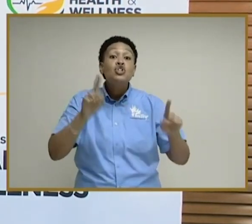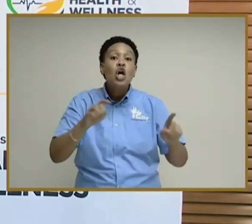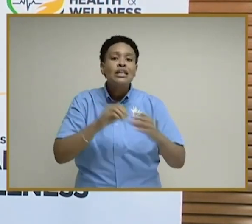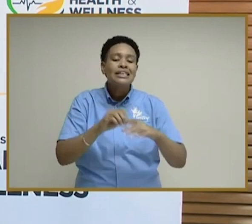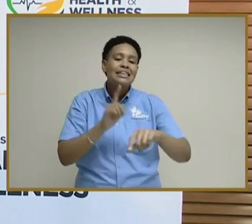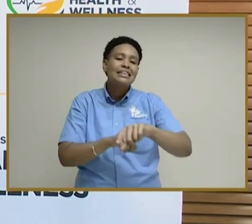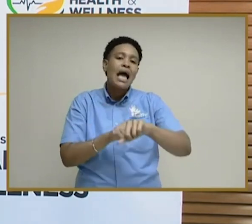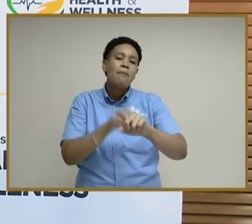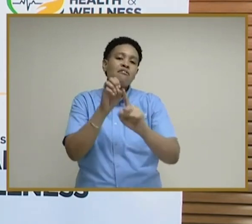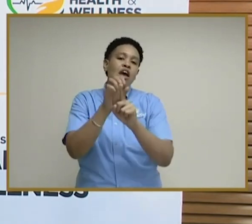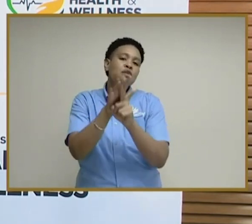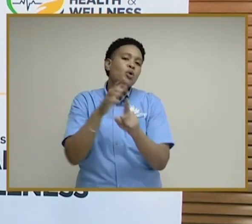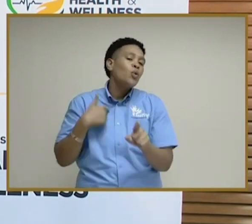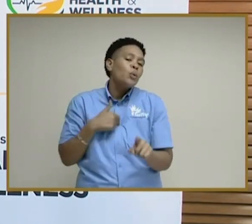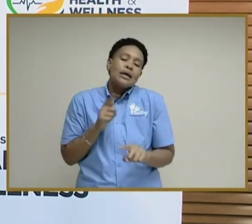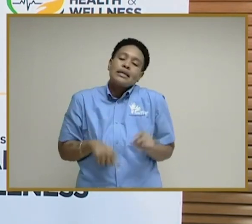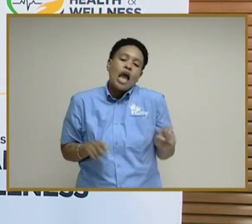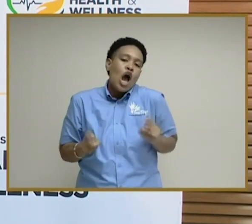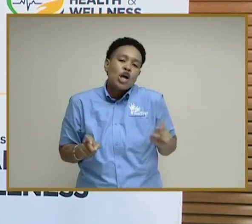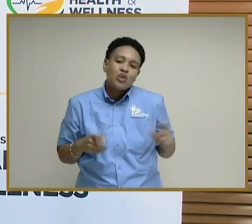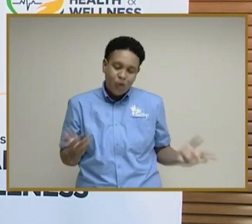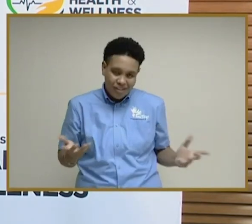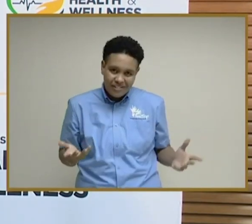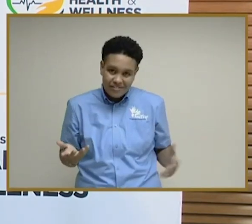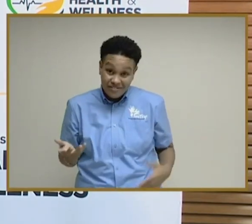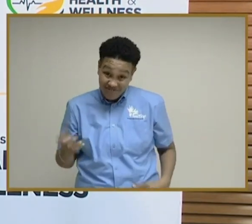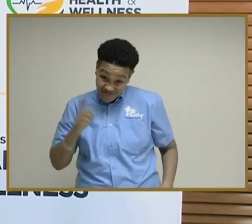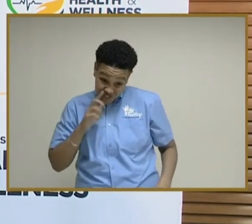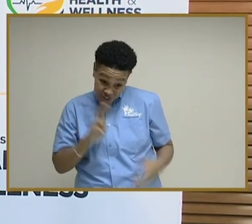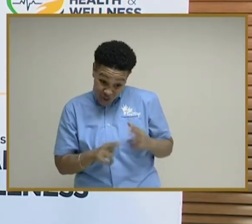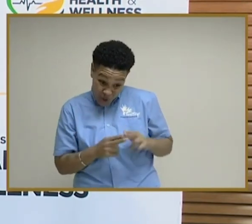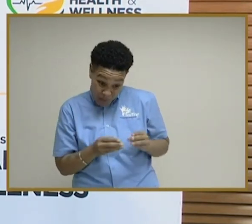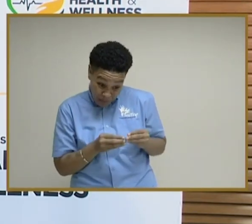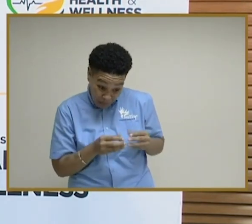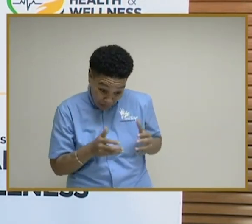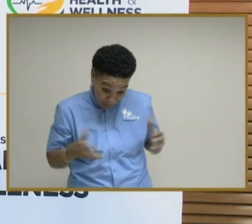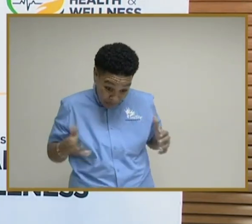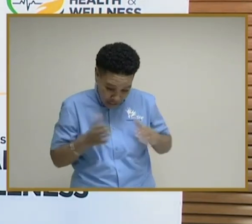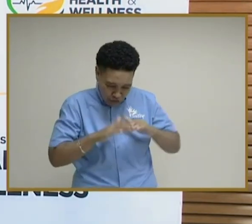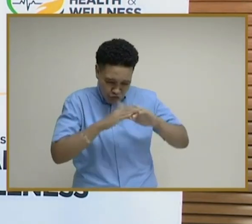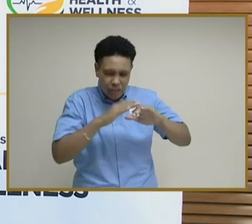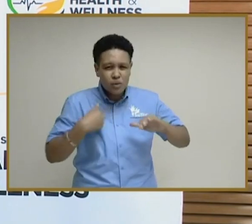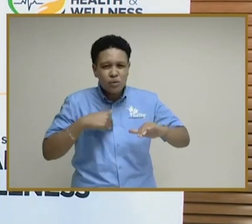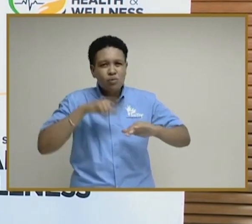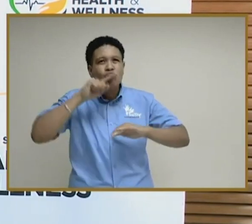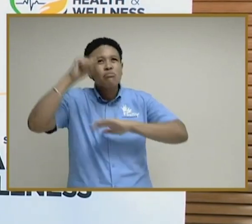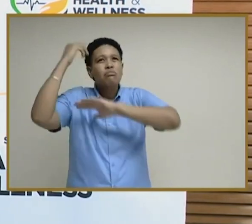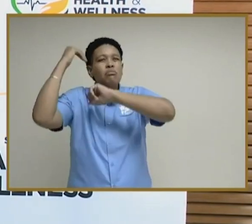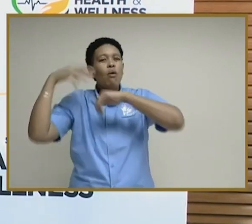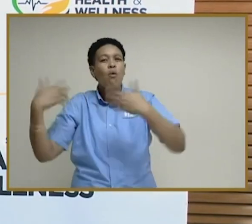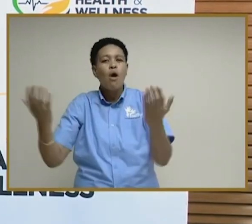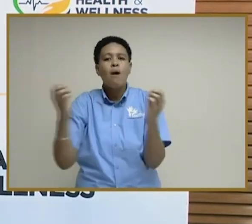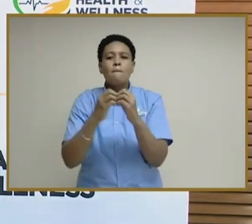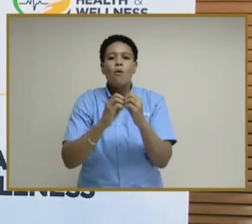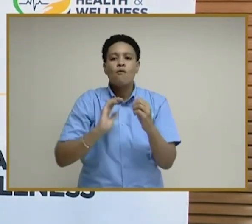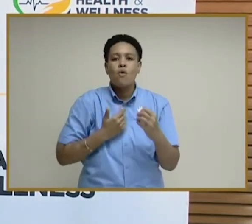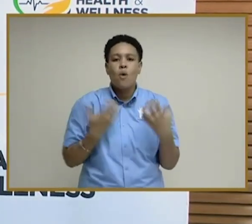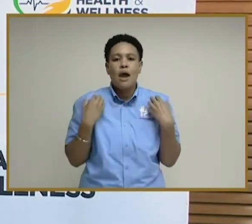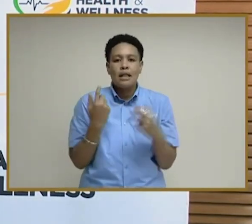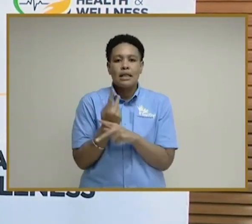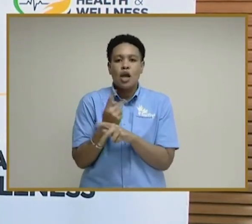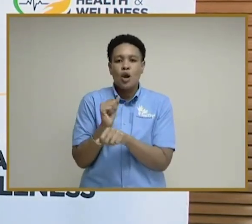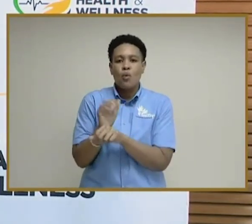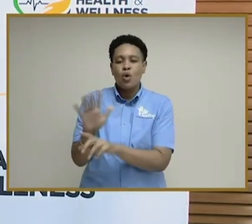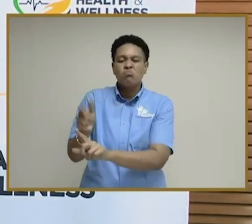a period of exposure that we cannot control. And so as the number of cases increase, we would expect that more of our health care